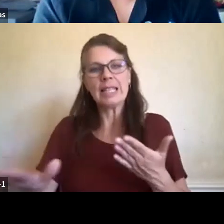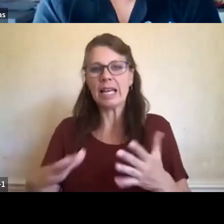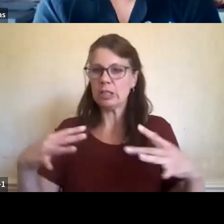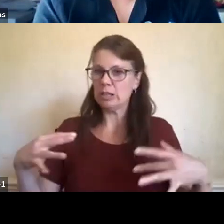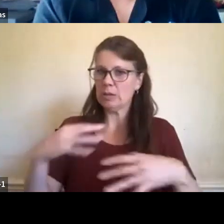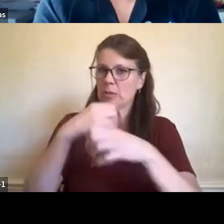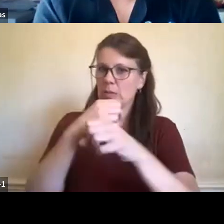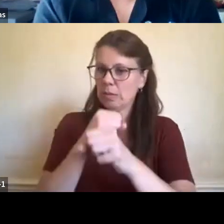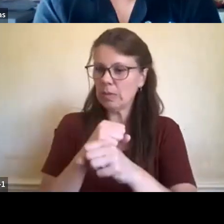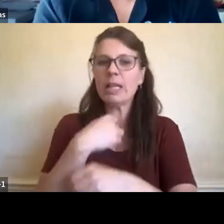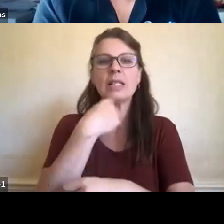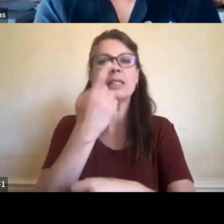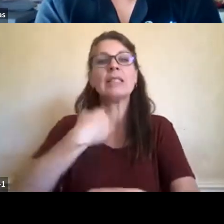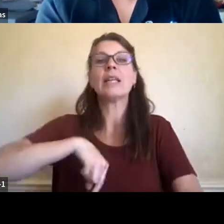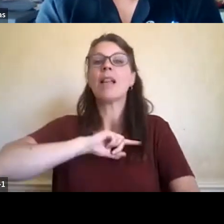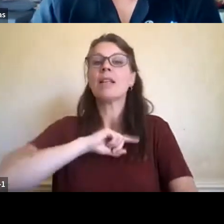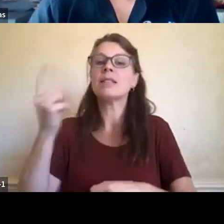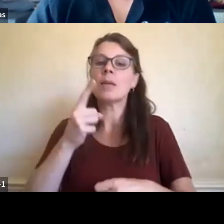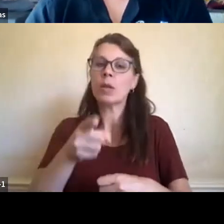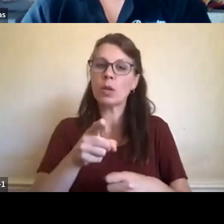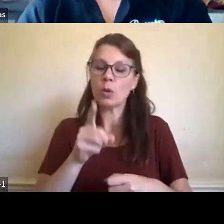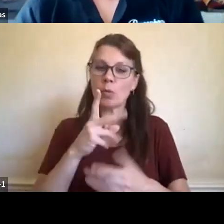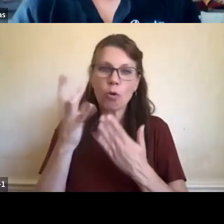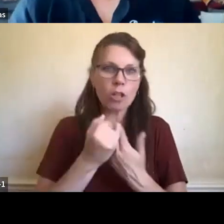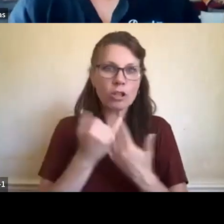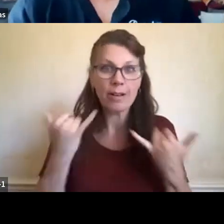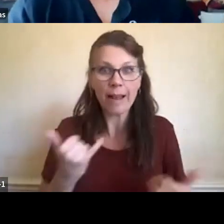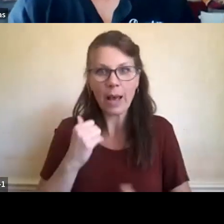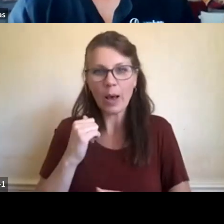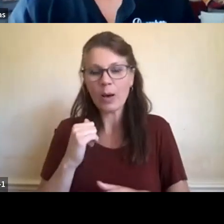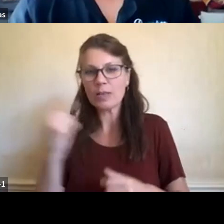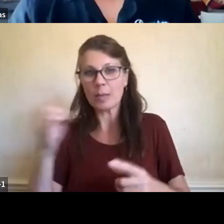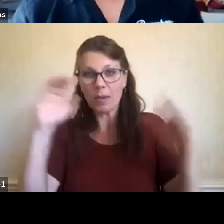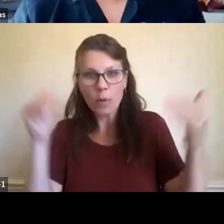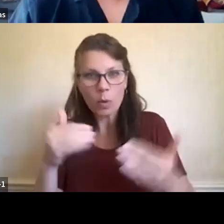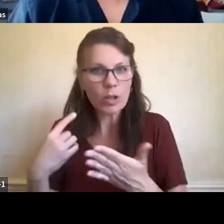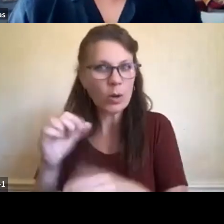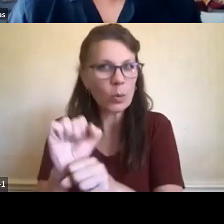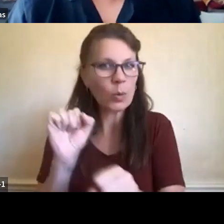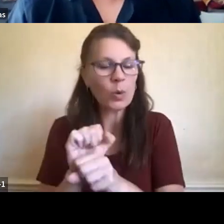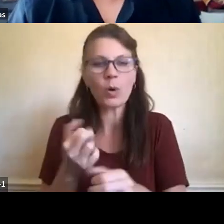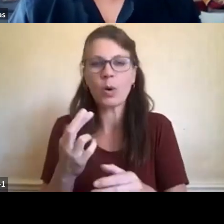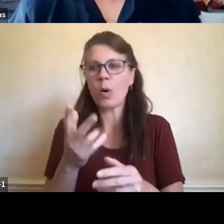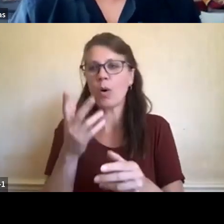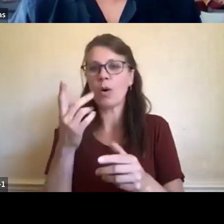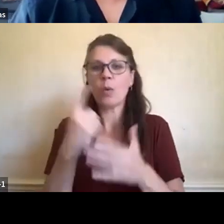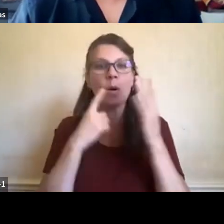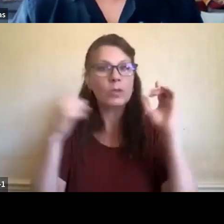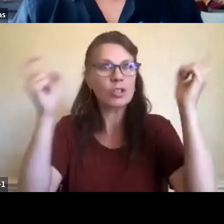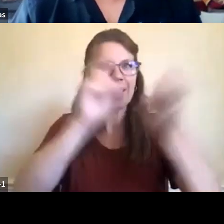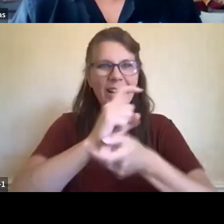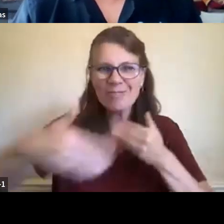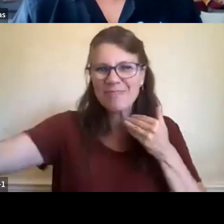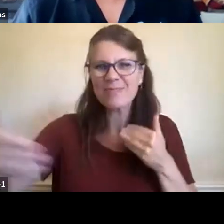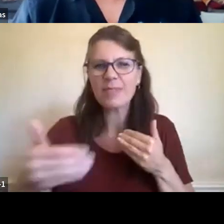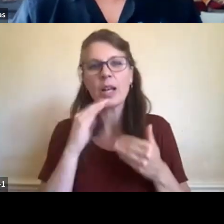working on that you're looking forward to, you know, that is really going to change the work that we're doing for, uh, shoreline line management.